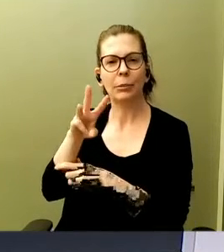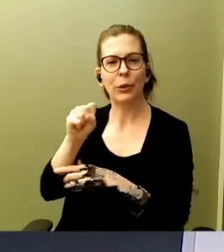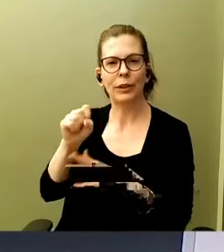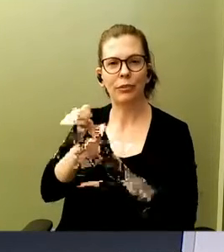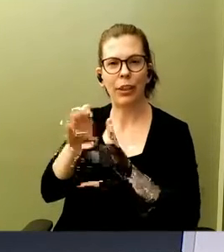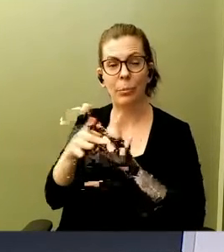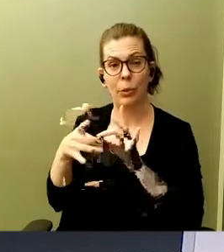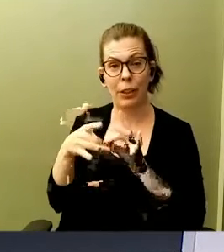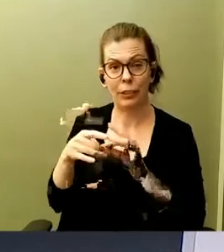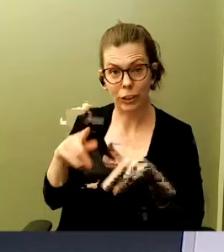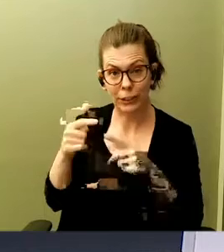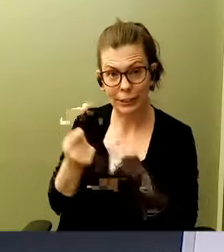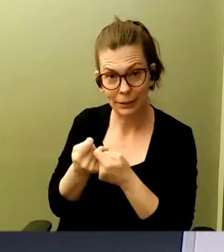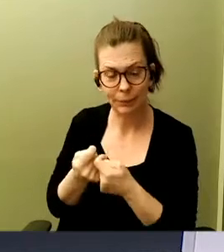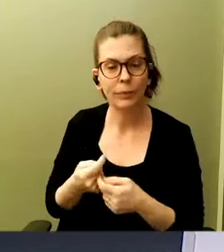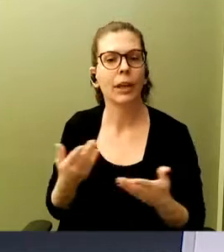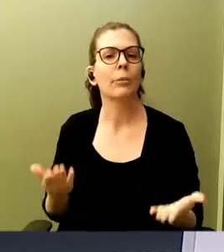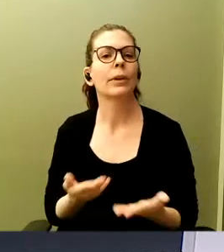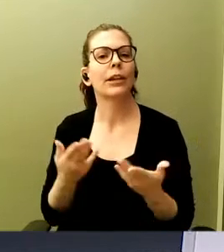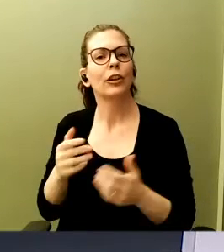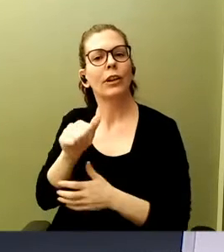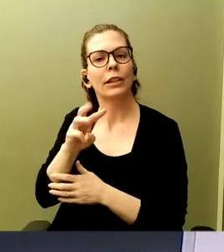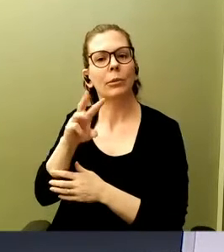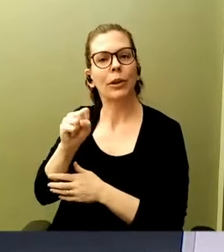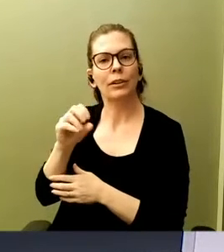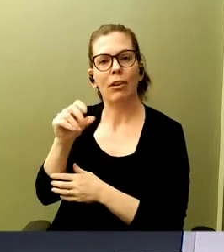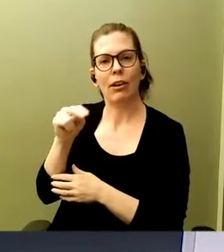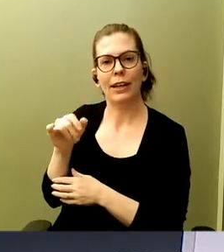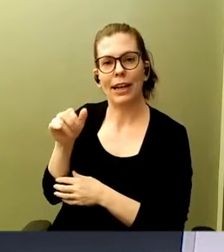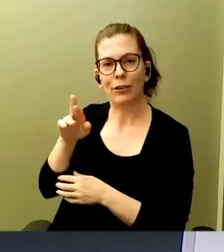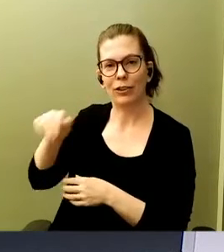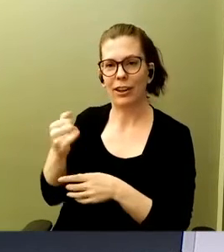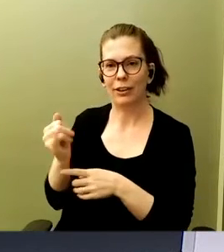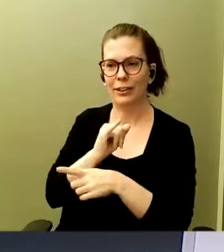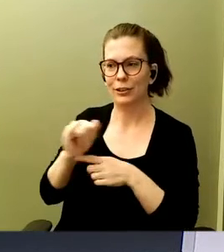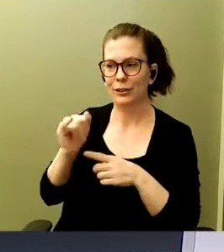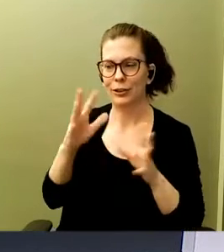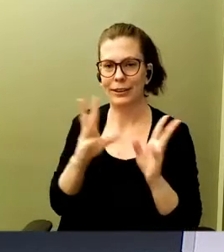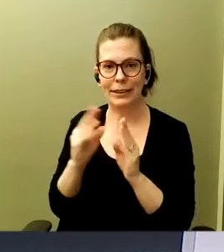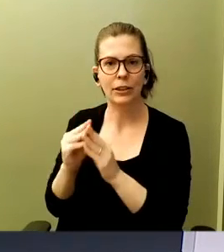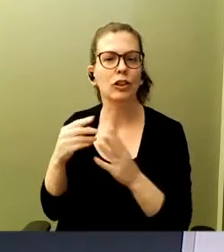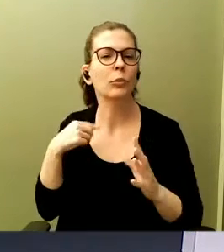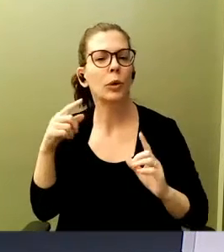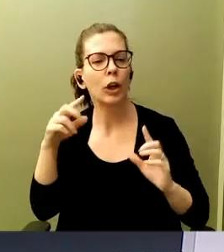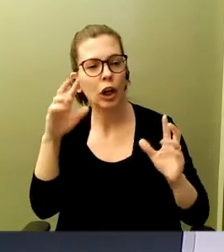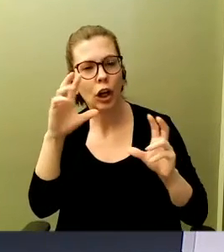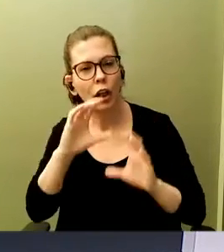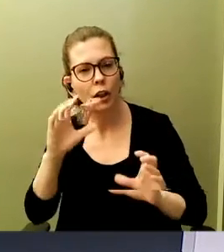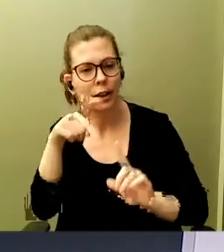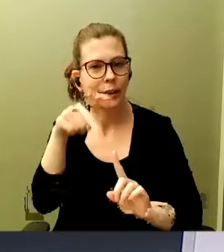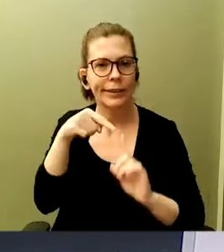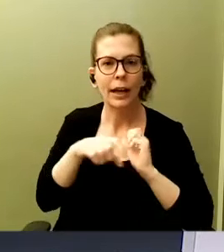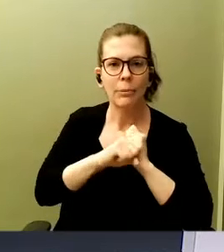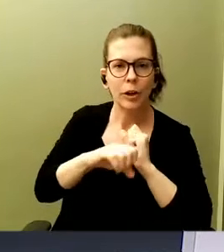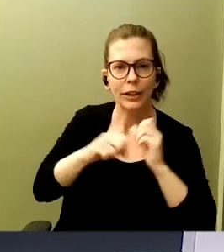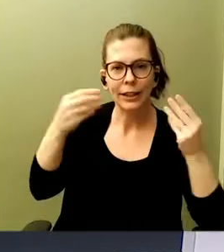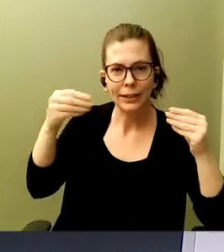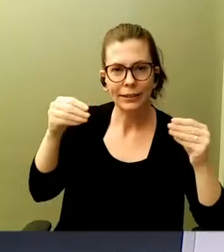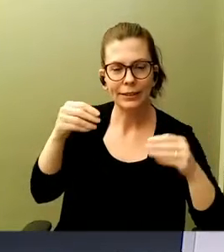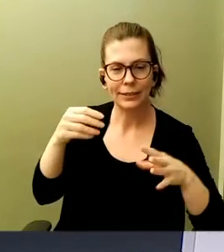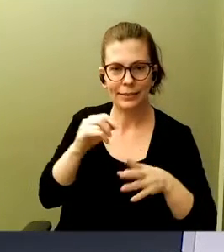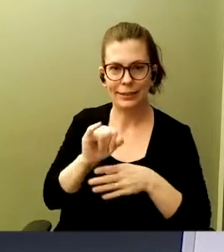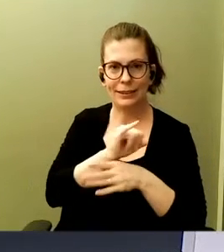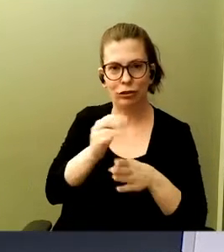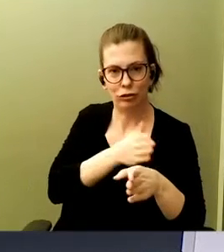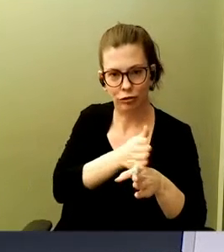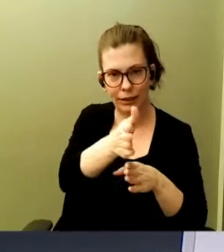with AWS OnAir for another industry session. So we're going to be looking into the advertising and marketing industry. Let's talk about real-time advertising and